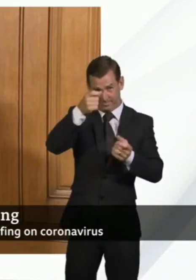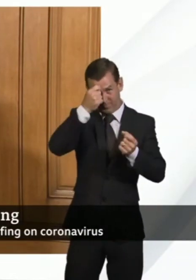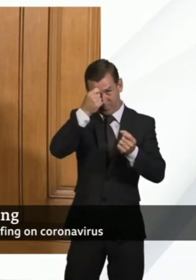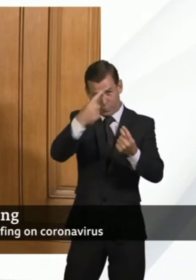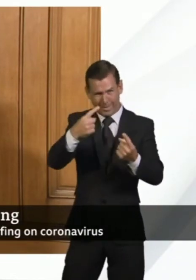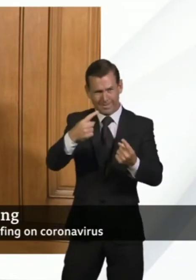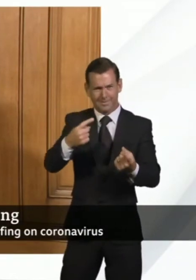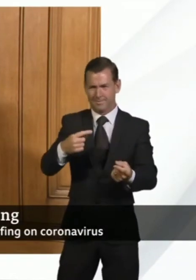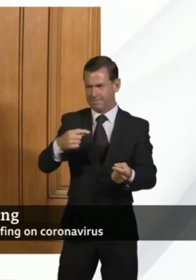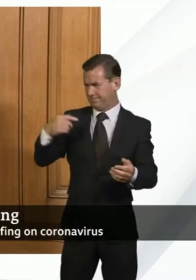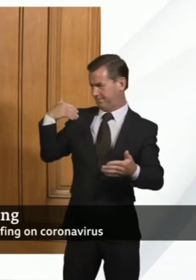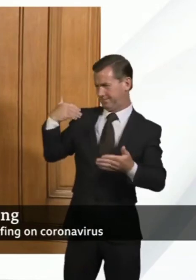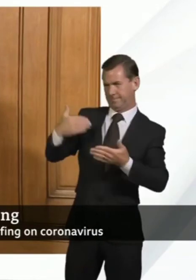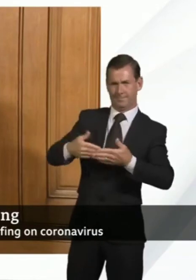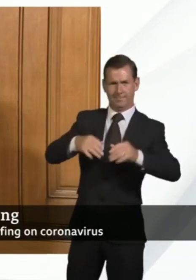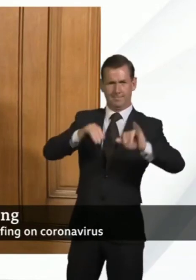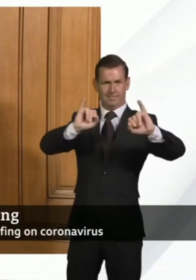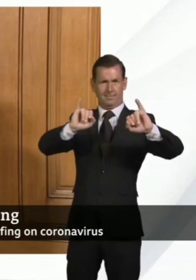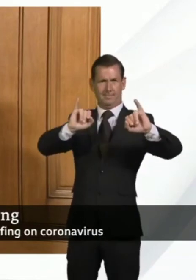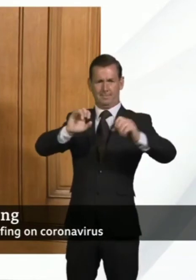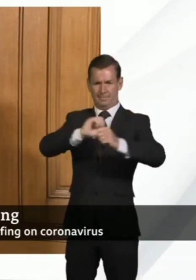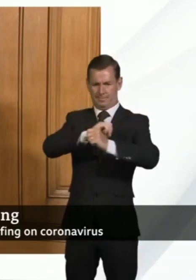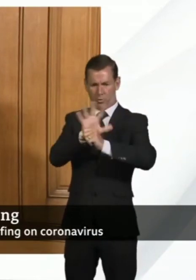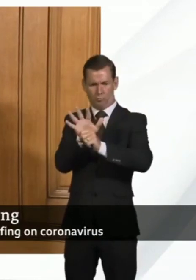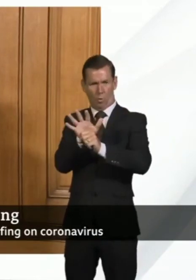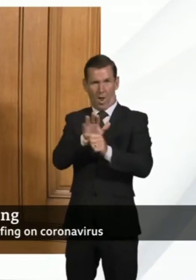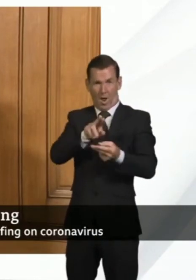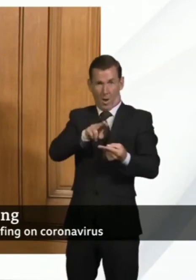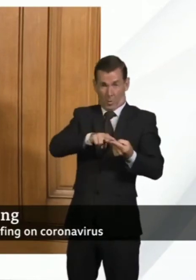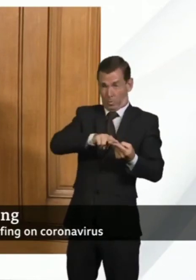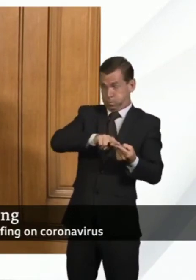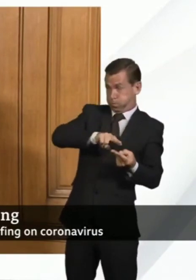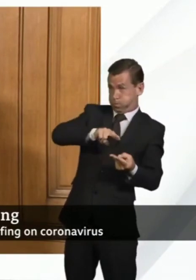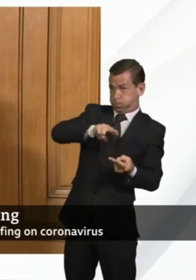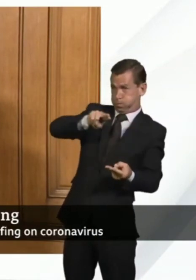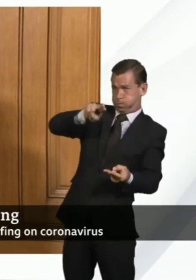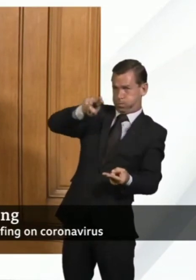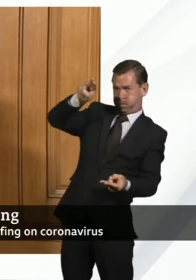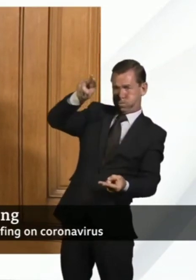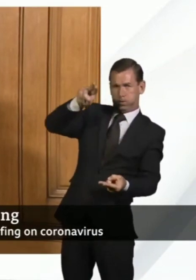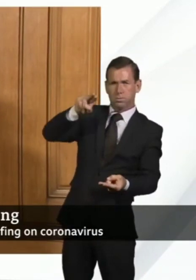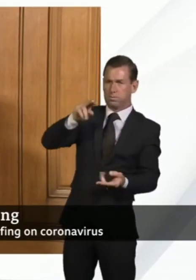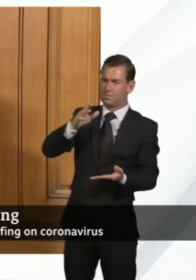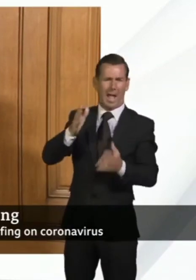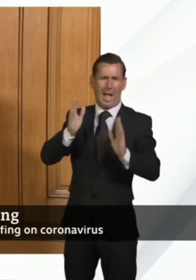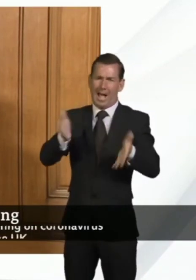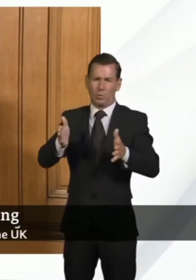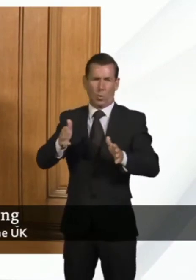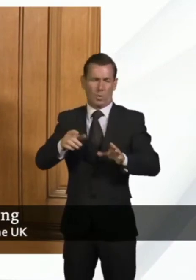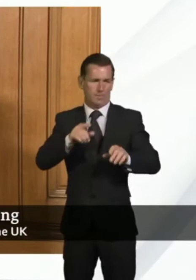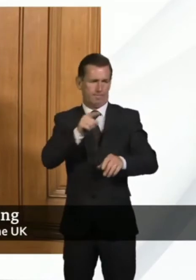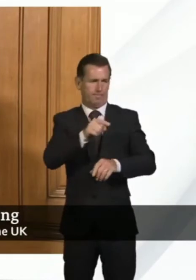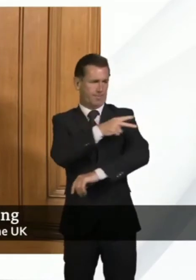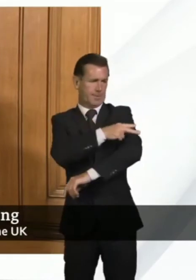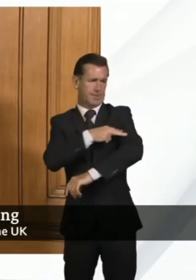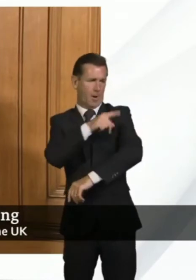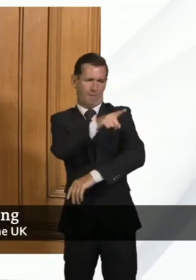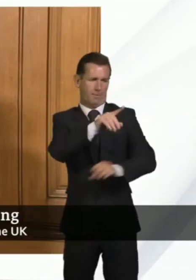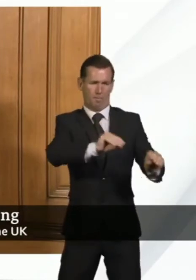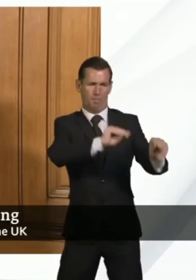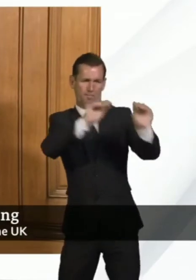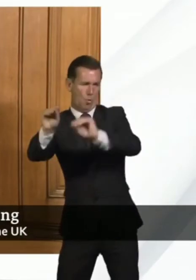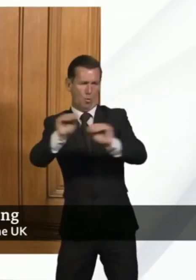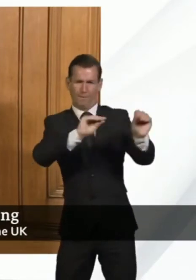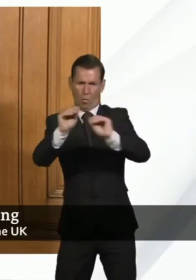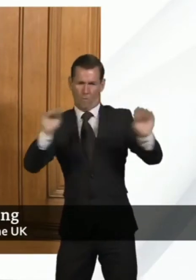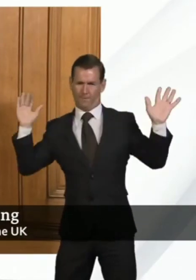of public emergency where we saw that surge in the virus over April, it was the right thing to do to make sure that our staff were